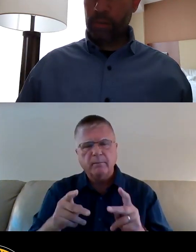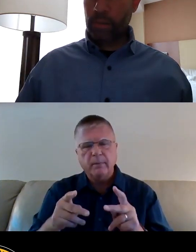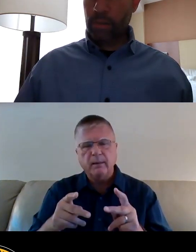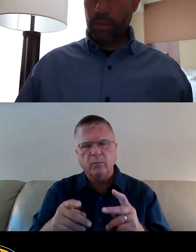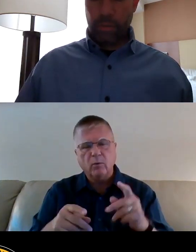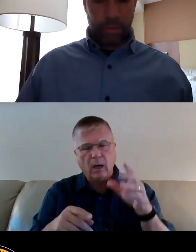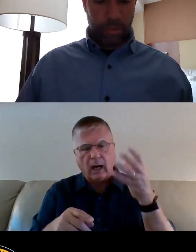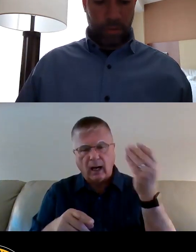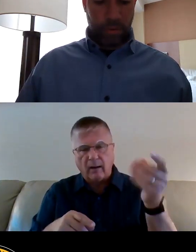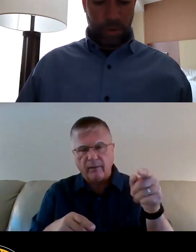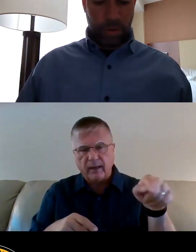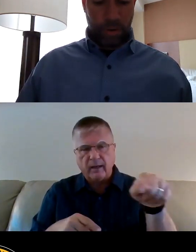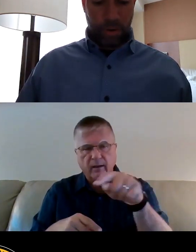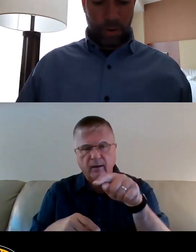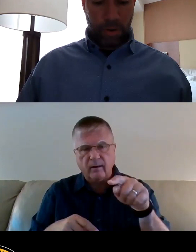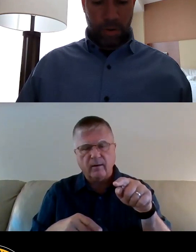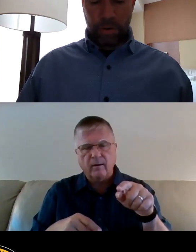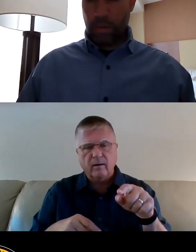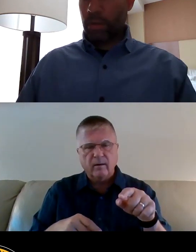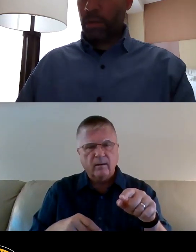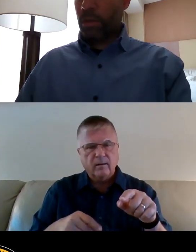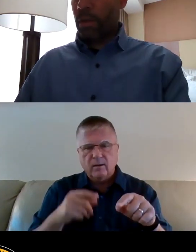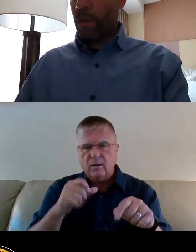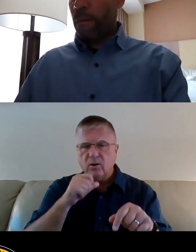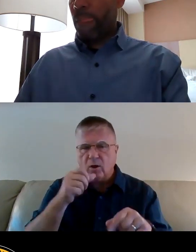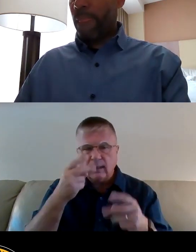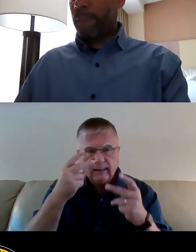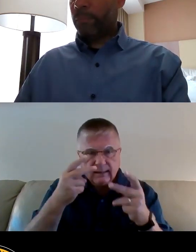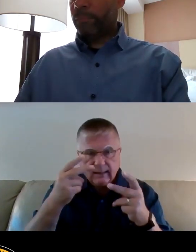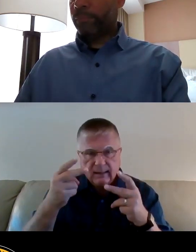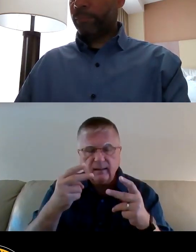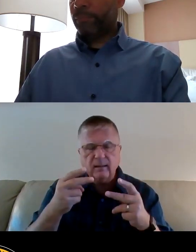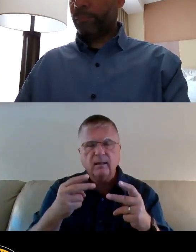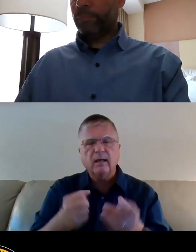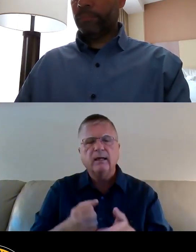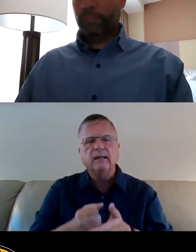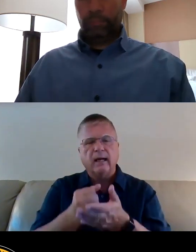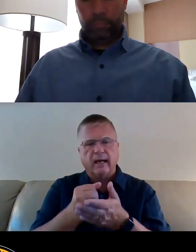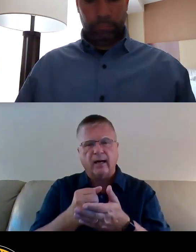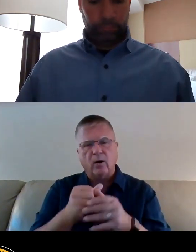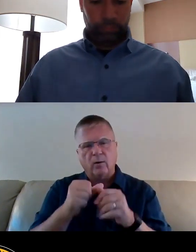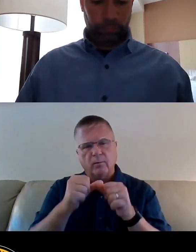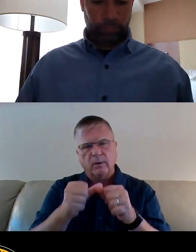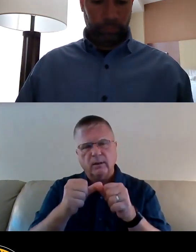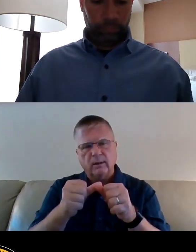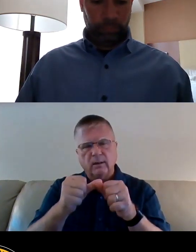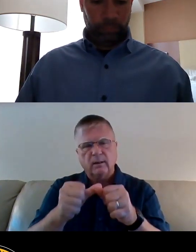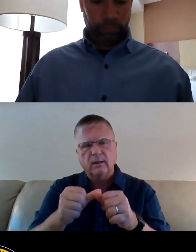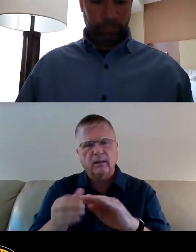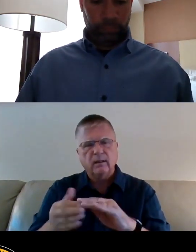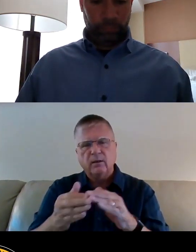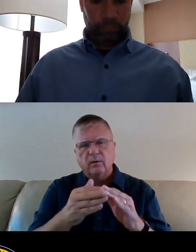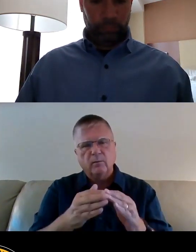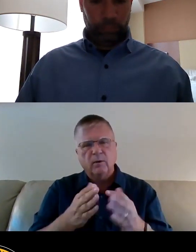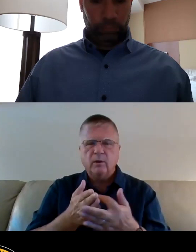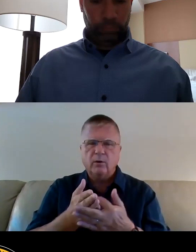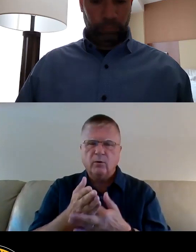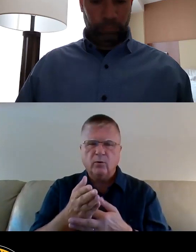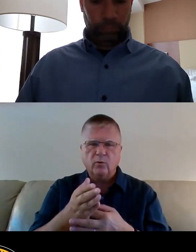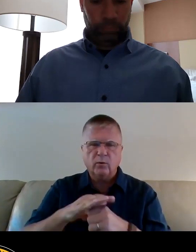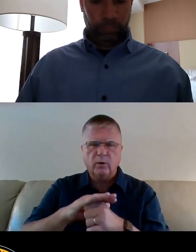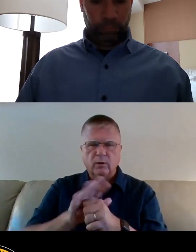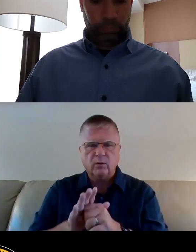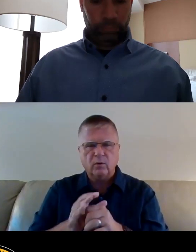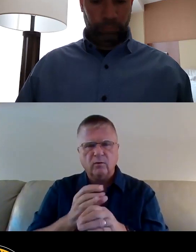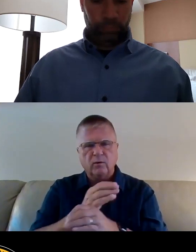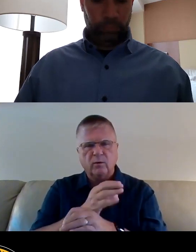behind the scenes, helping to keep this community going through the COVID crisis and climate